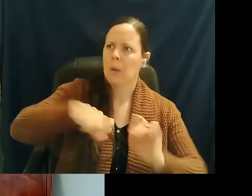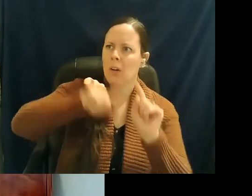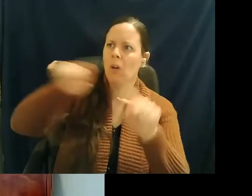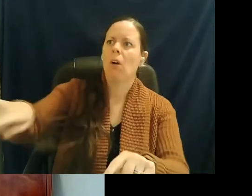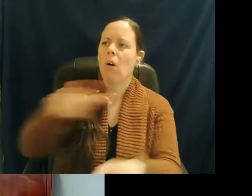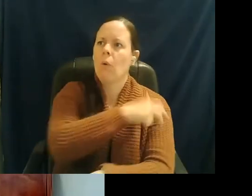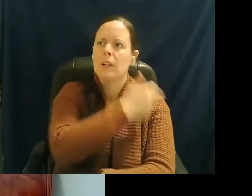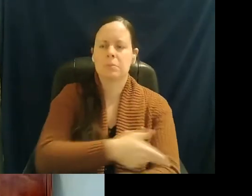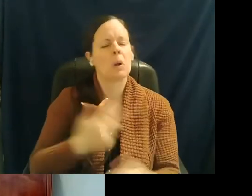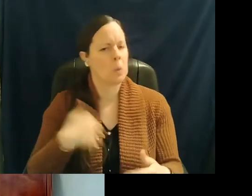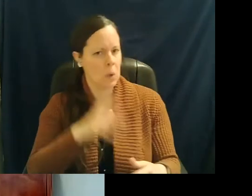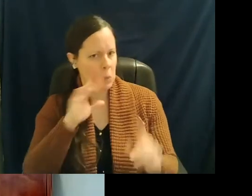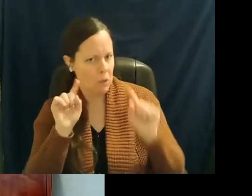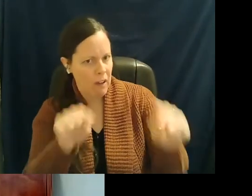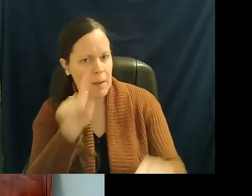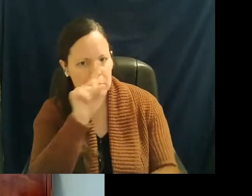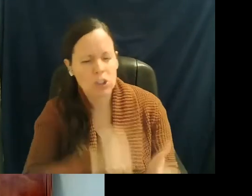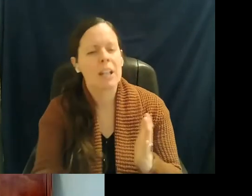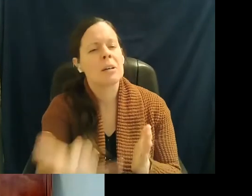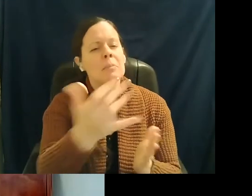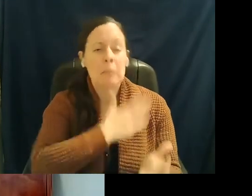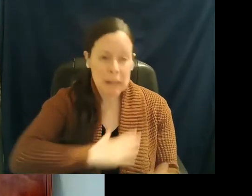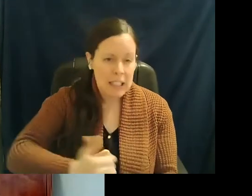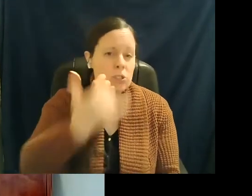And please call us if you need us. Please dial 911.